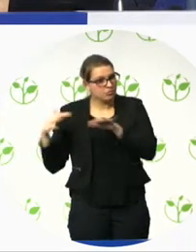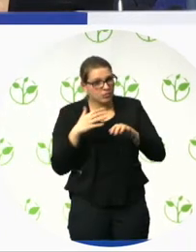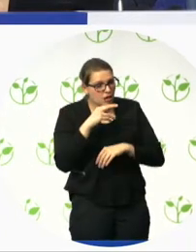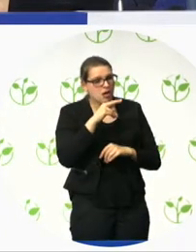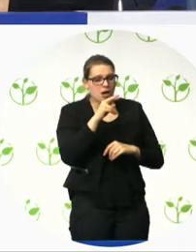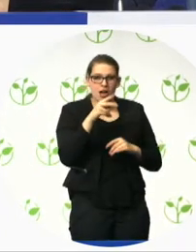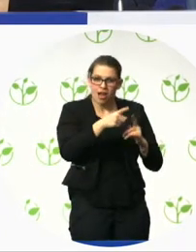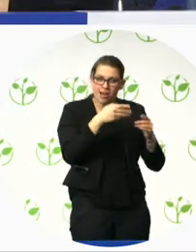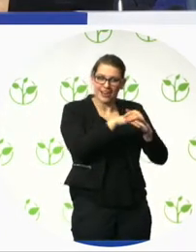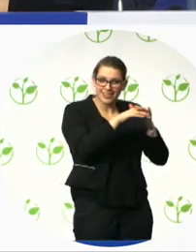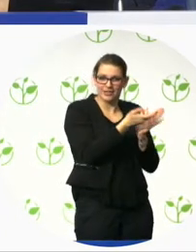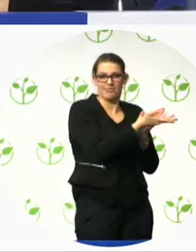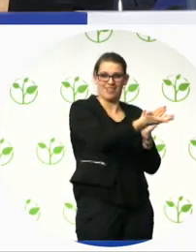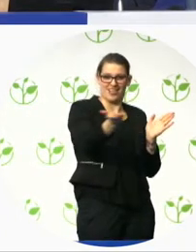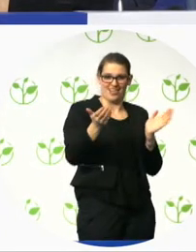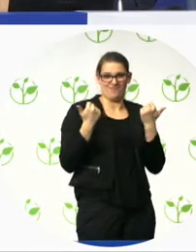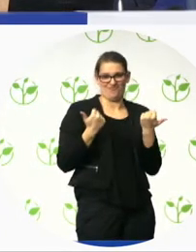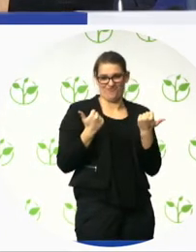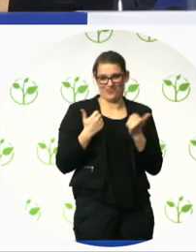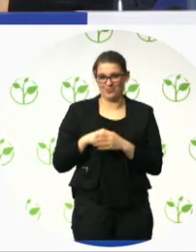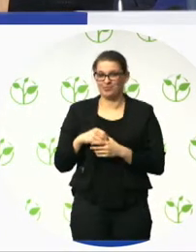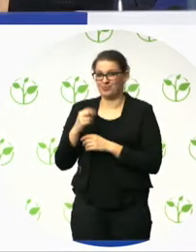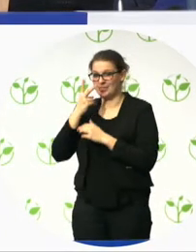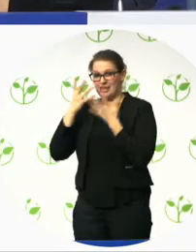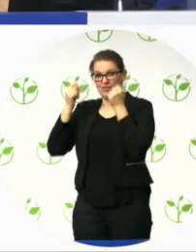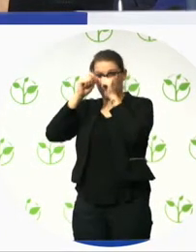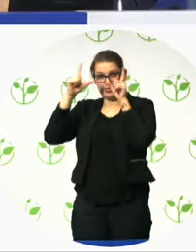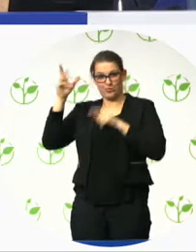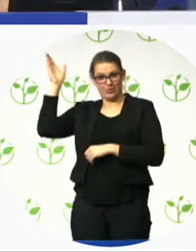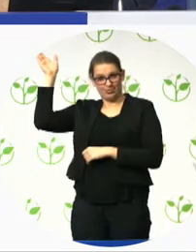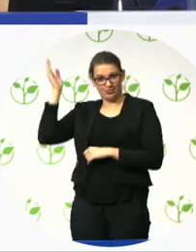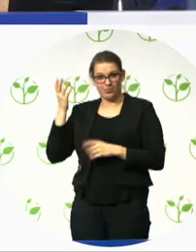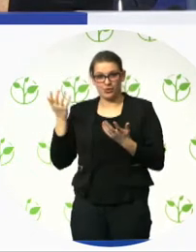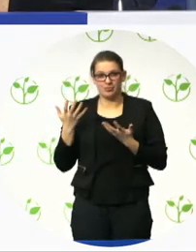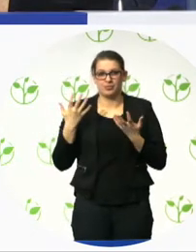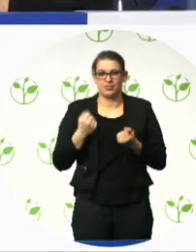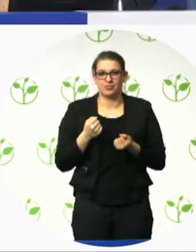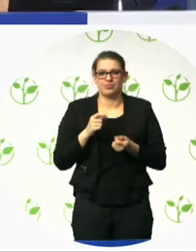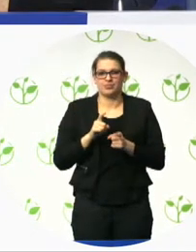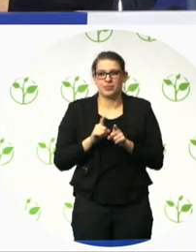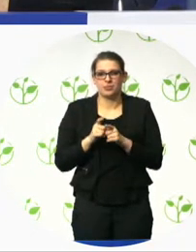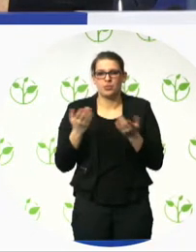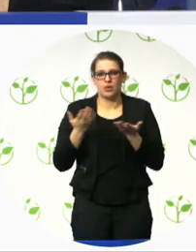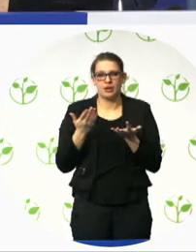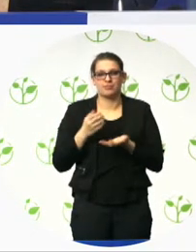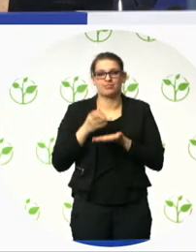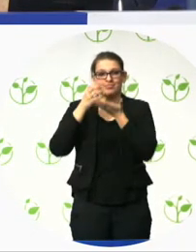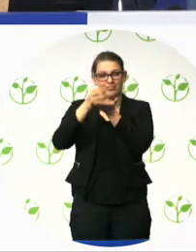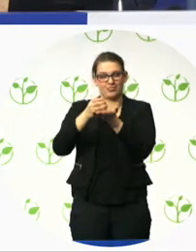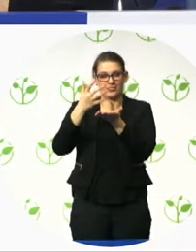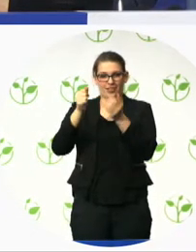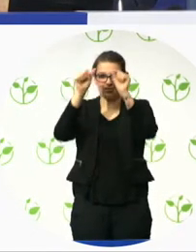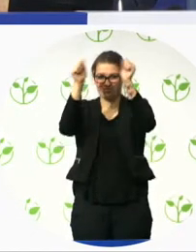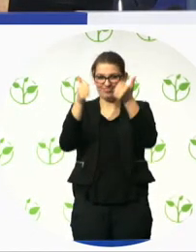My compatriot there was presenting us the National Award for Universal Design, which we won last year, and we were very proud to. But most importantly,